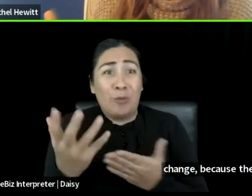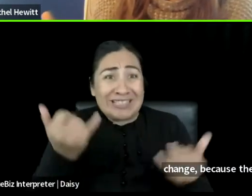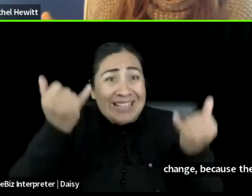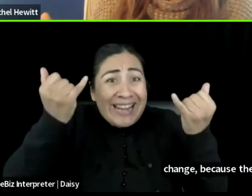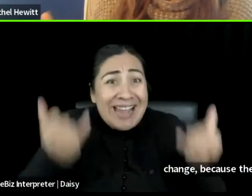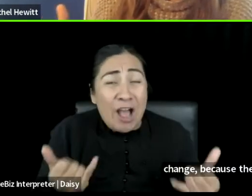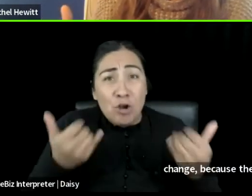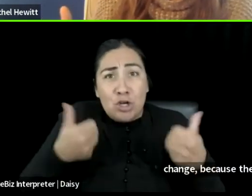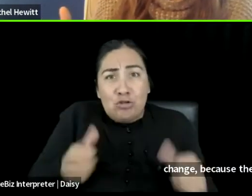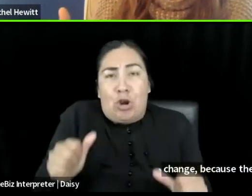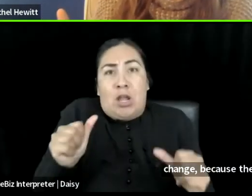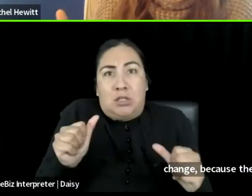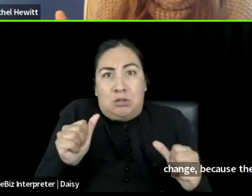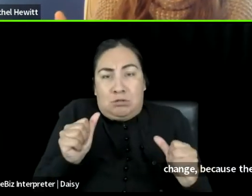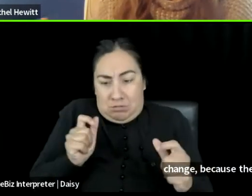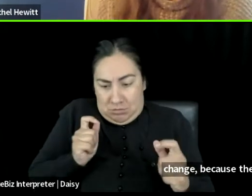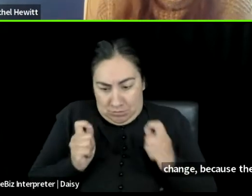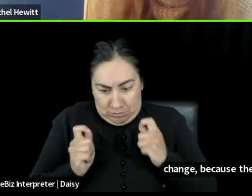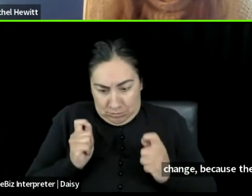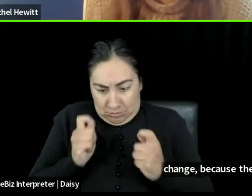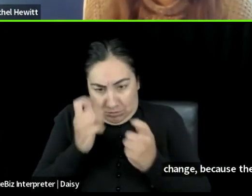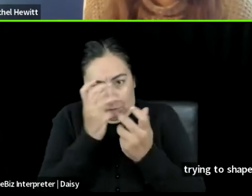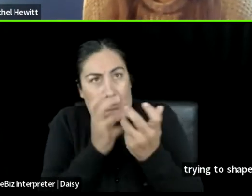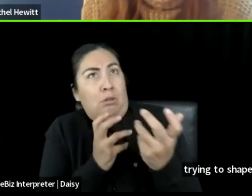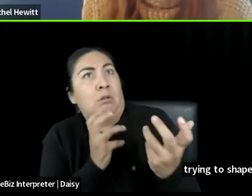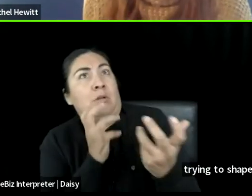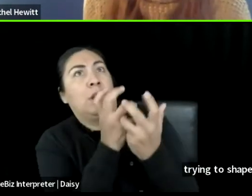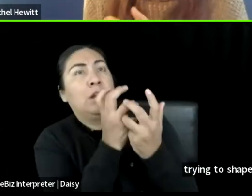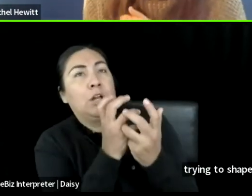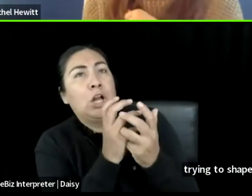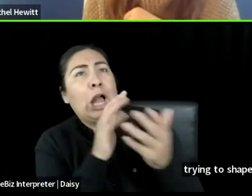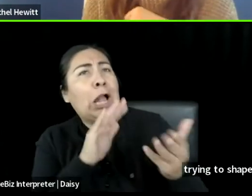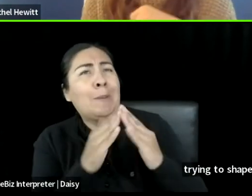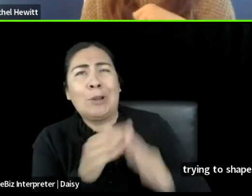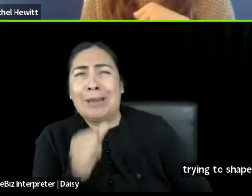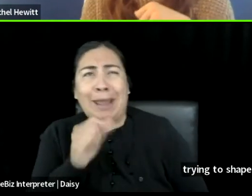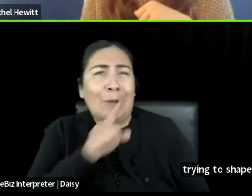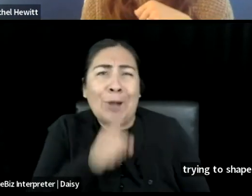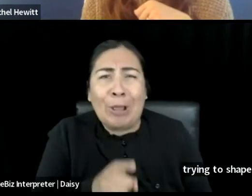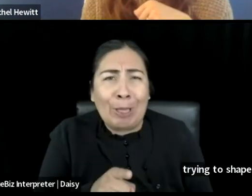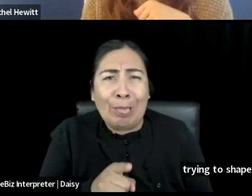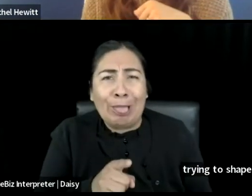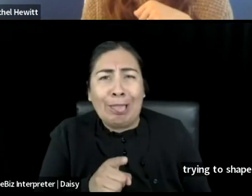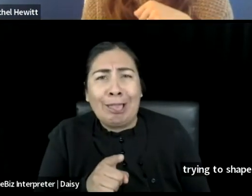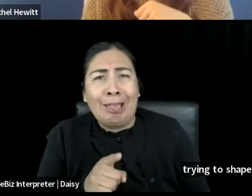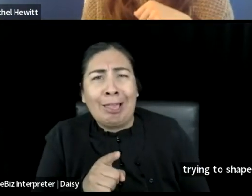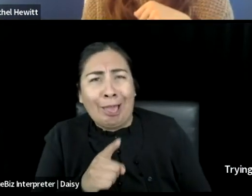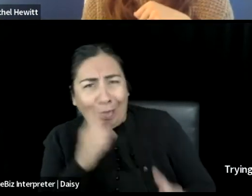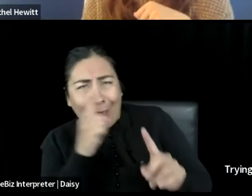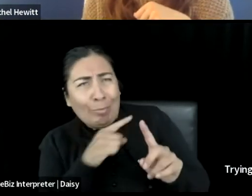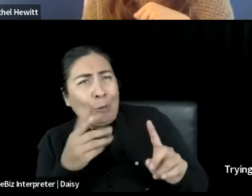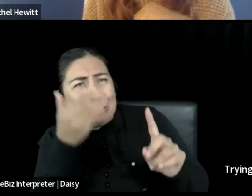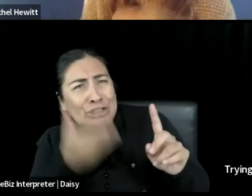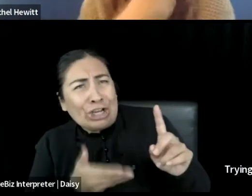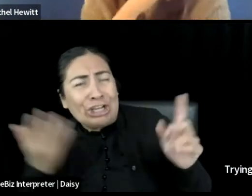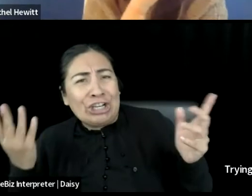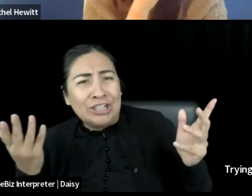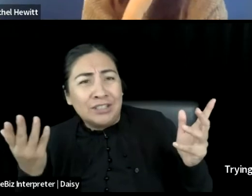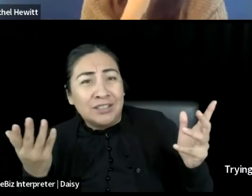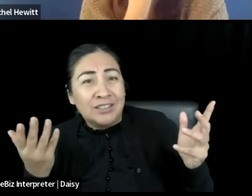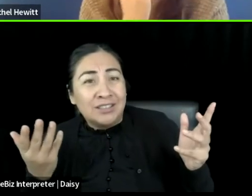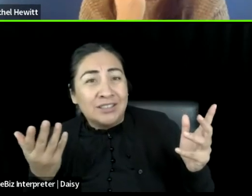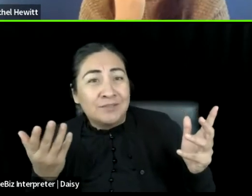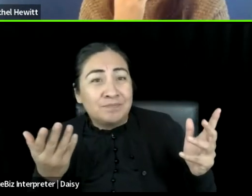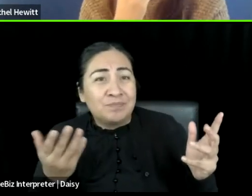community that is not real, trying to shape to an illusion. Yeah. The expenditure,